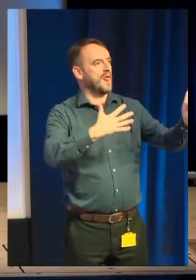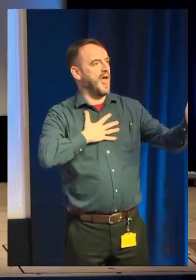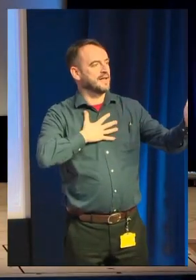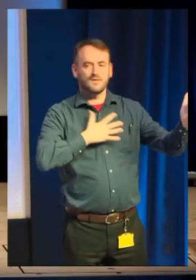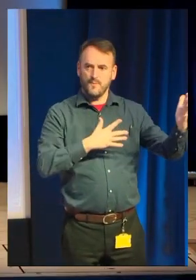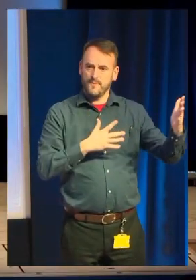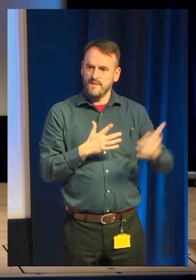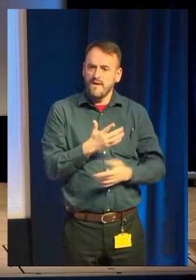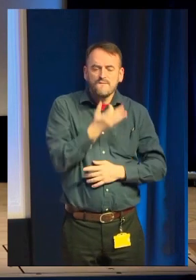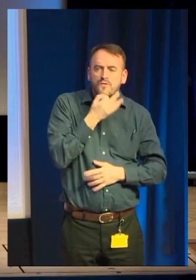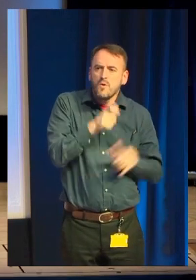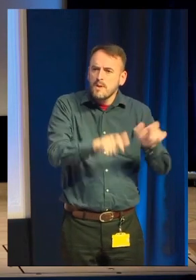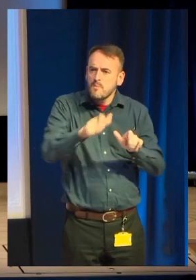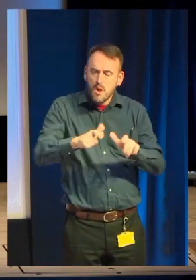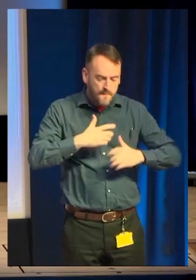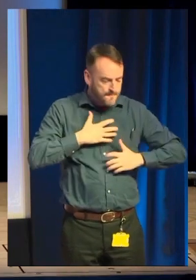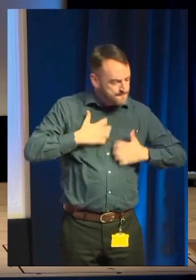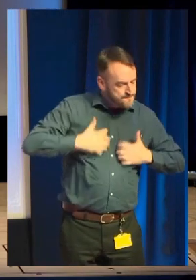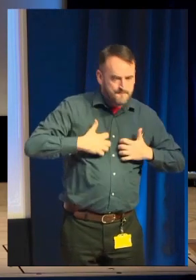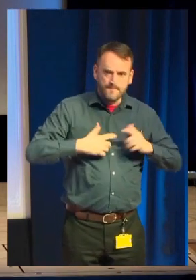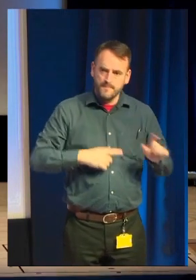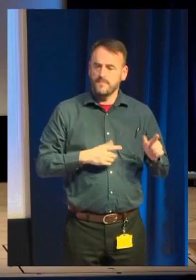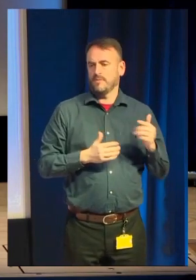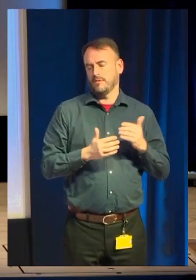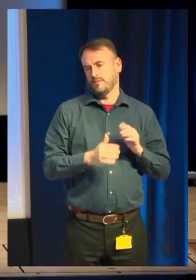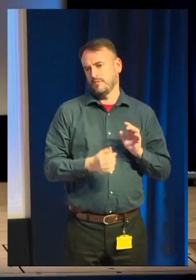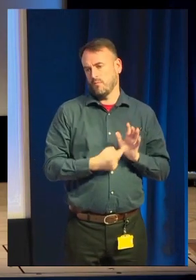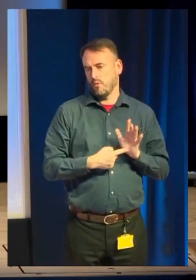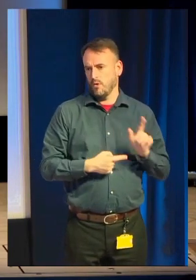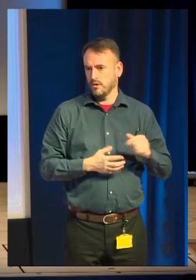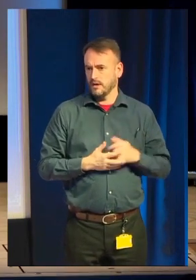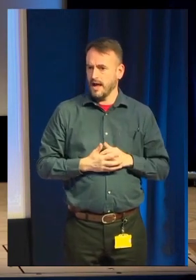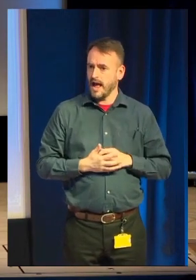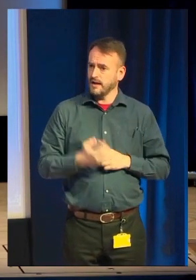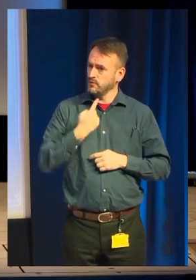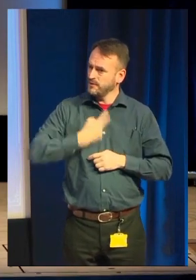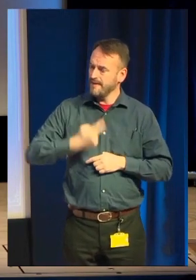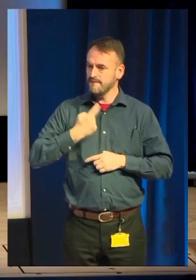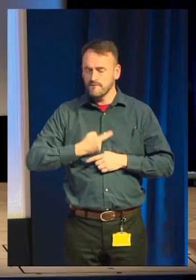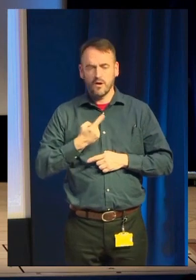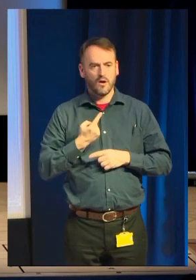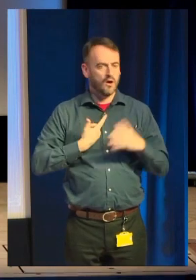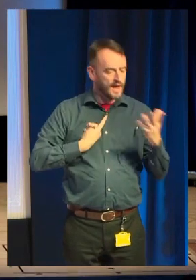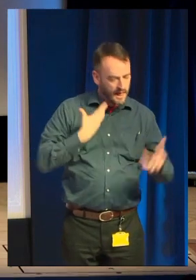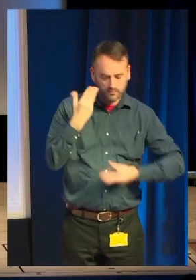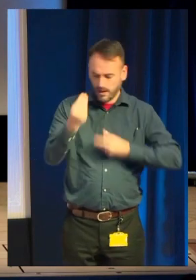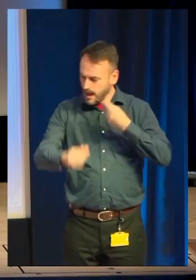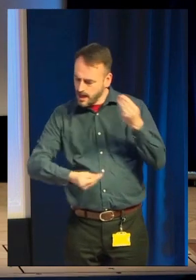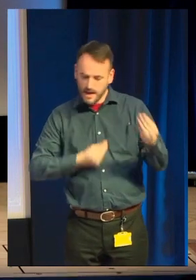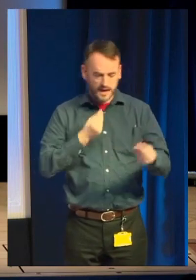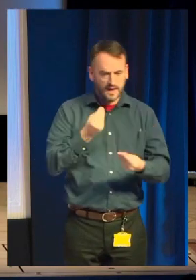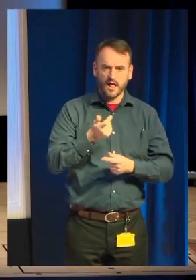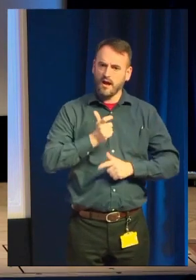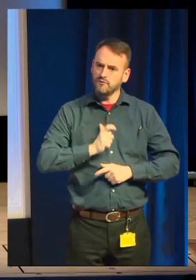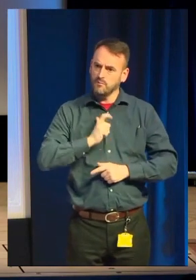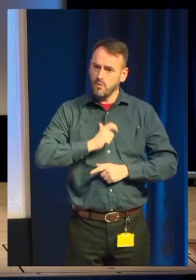Get comfortable talking about it. Talk to everyone you meet about it. Explain it to your gran.